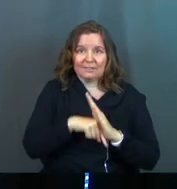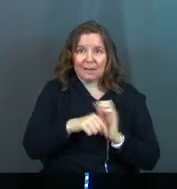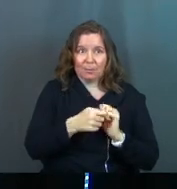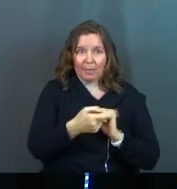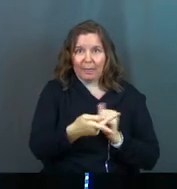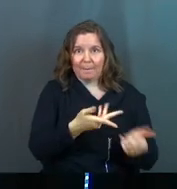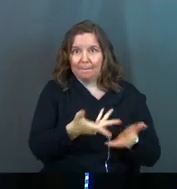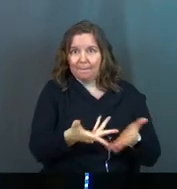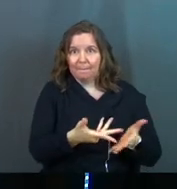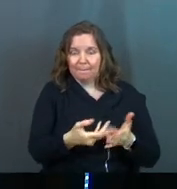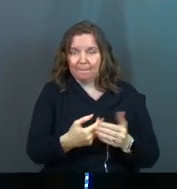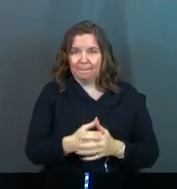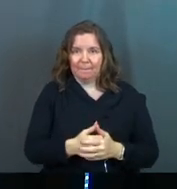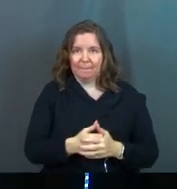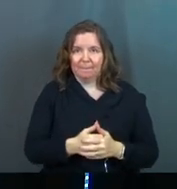them.